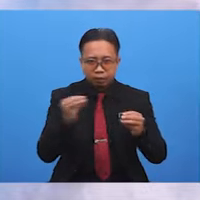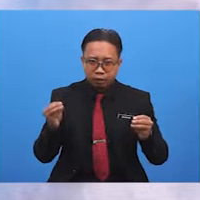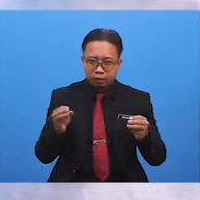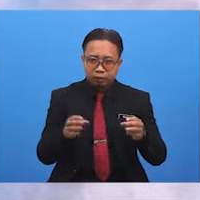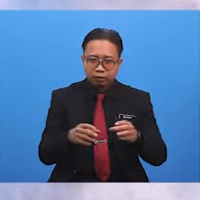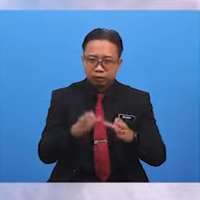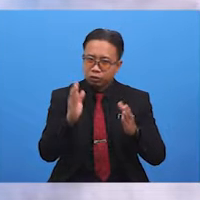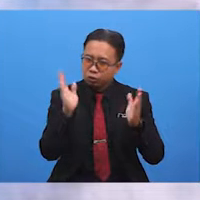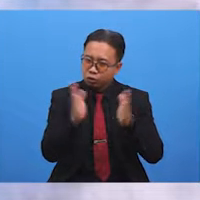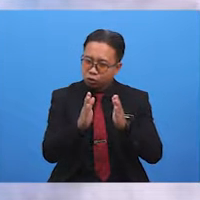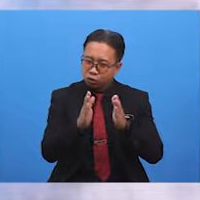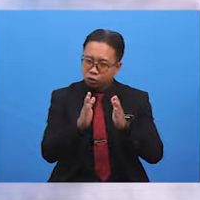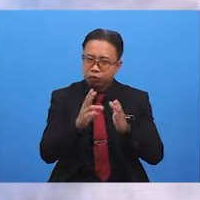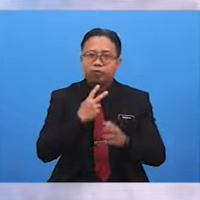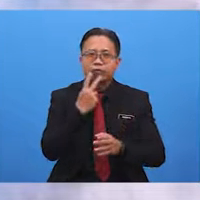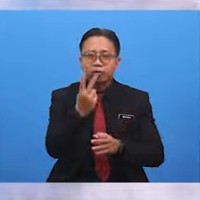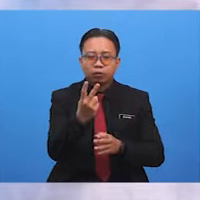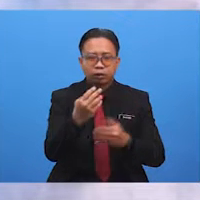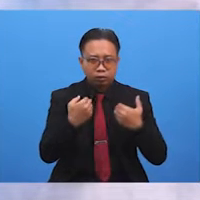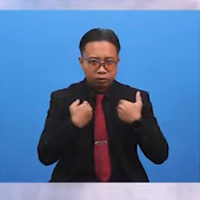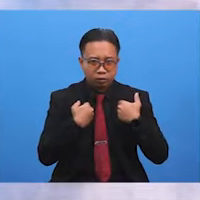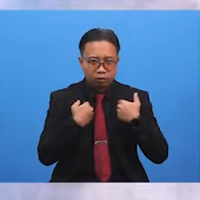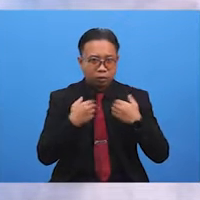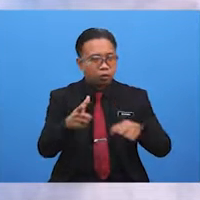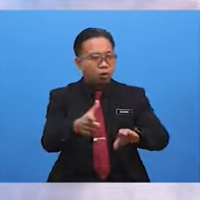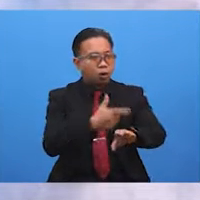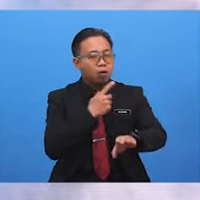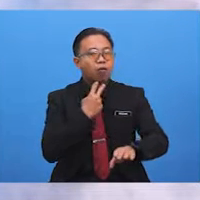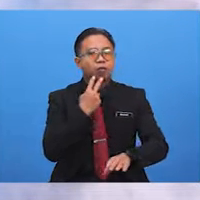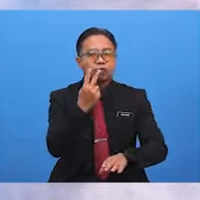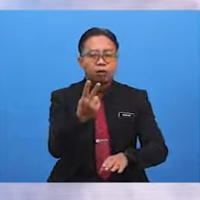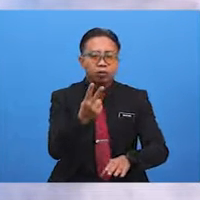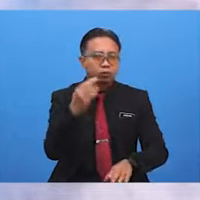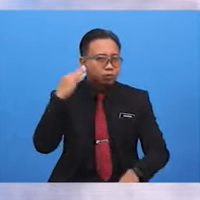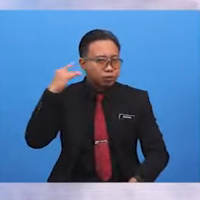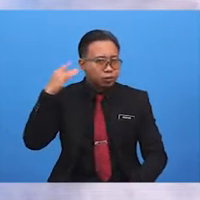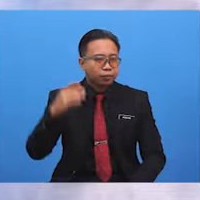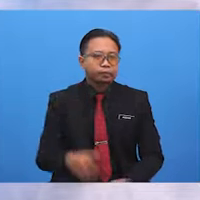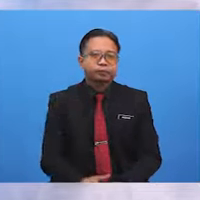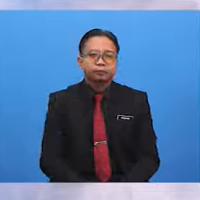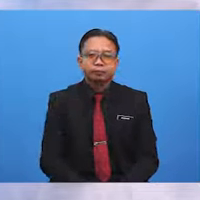short vowel sound from the words that contain long vowel sound.